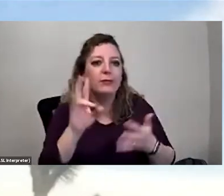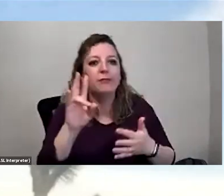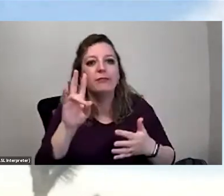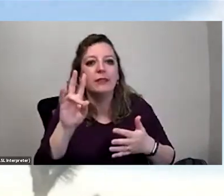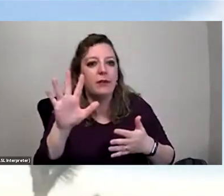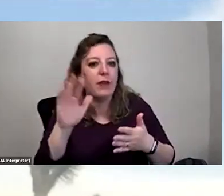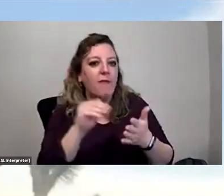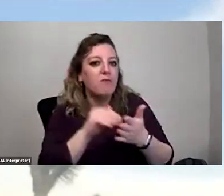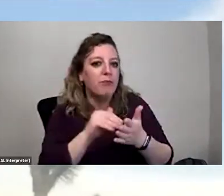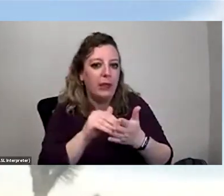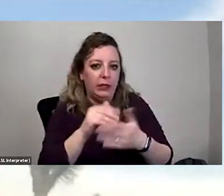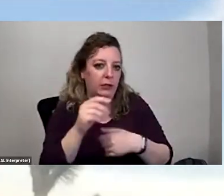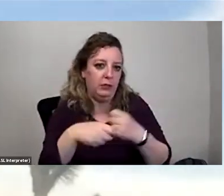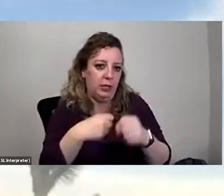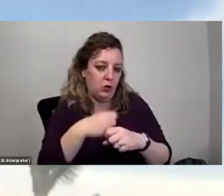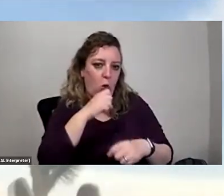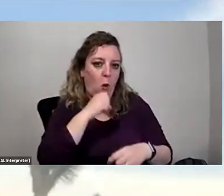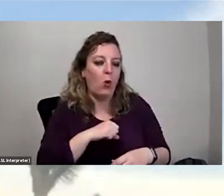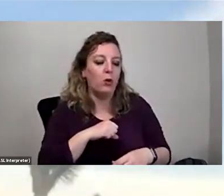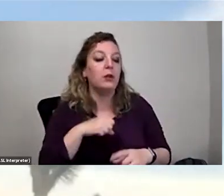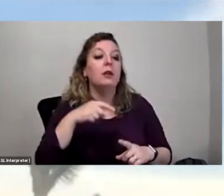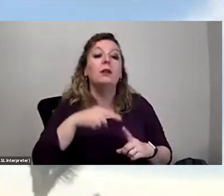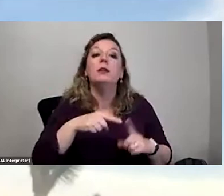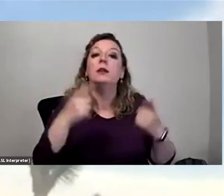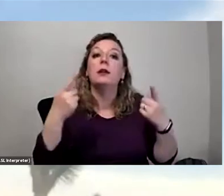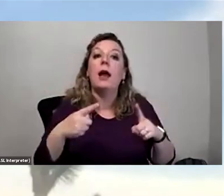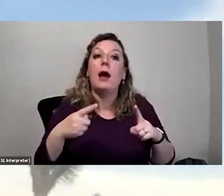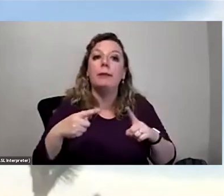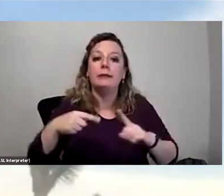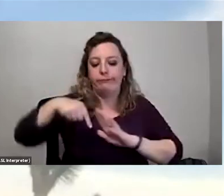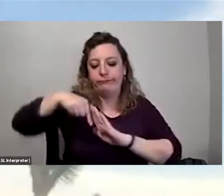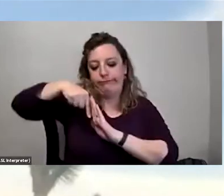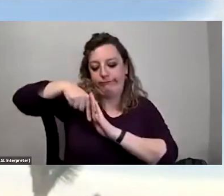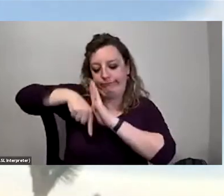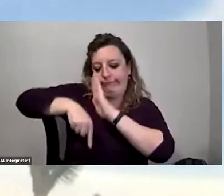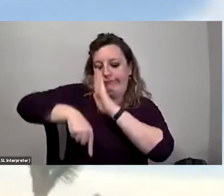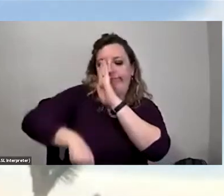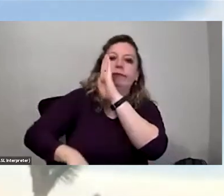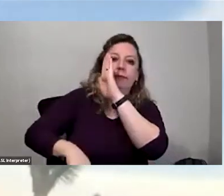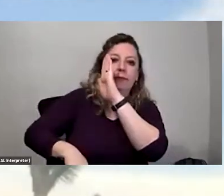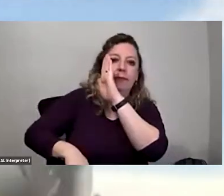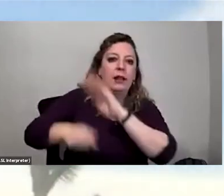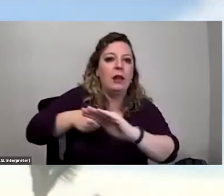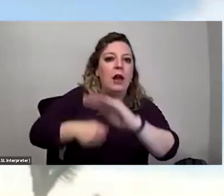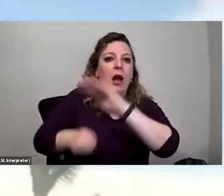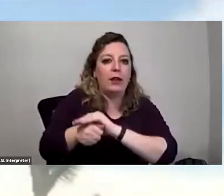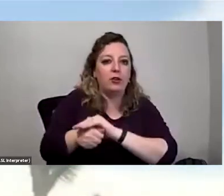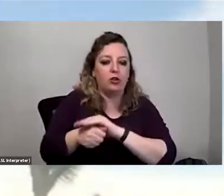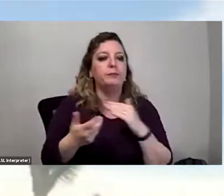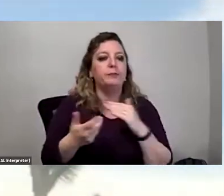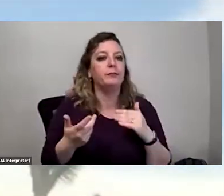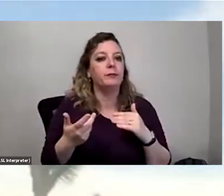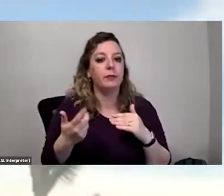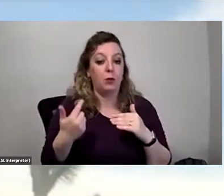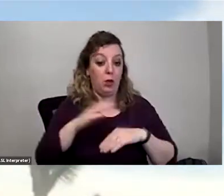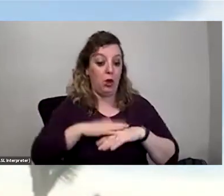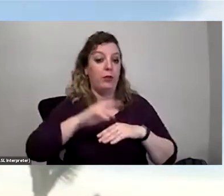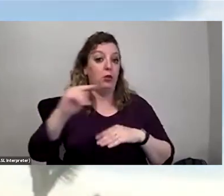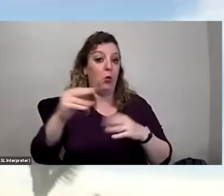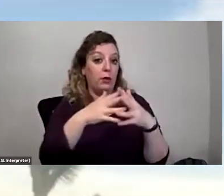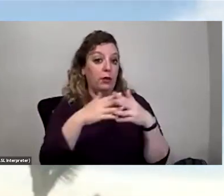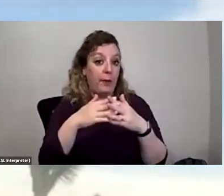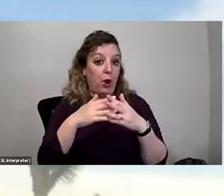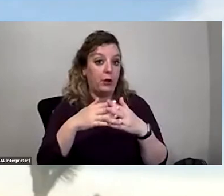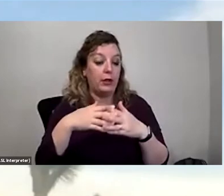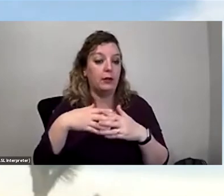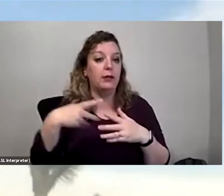million years old. And they formed deep underground. Um, when the, so we're on the North American plate right